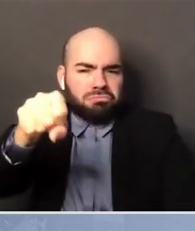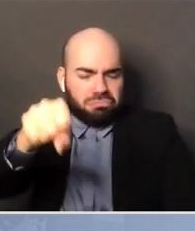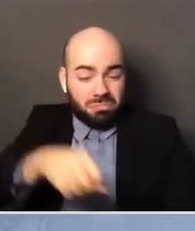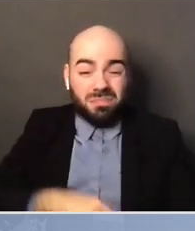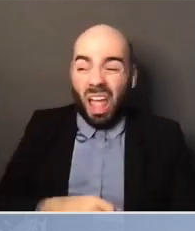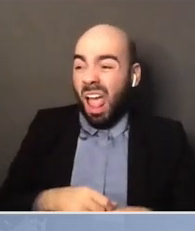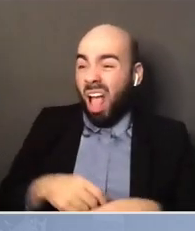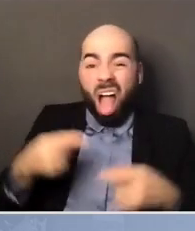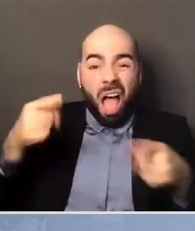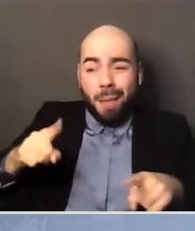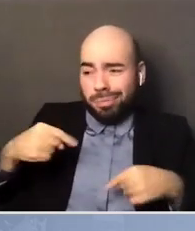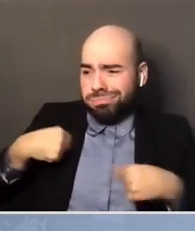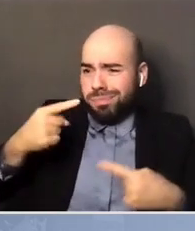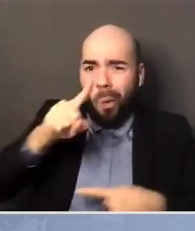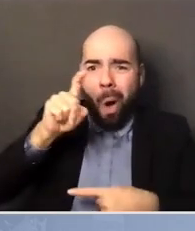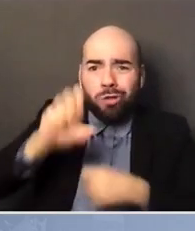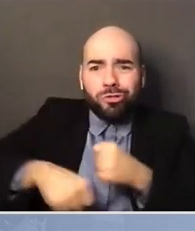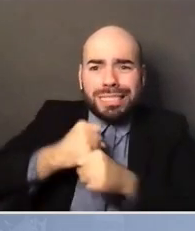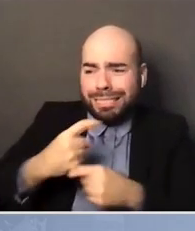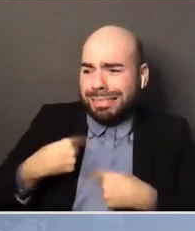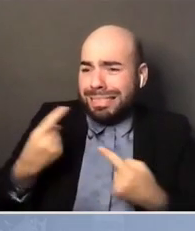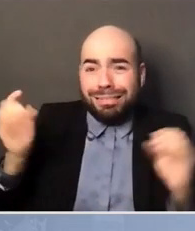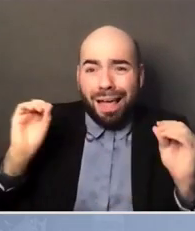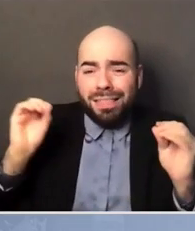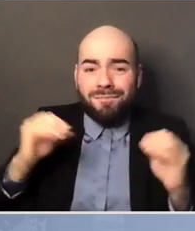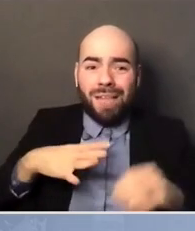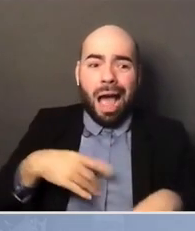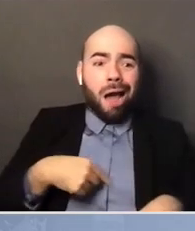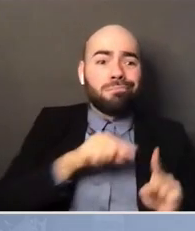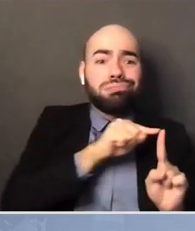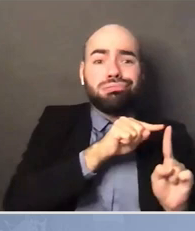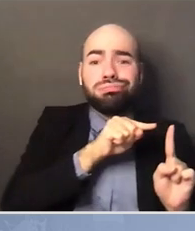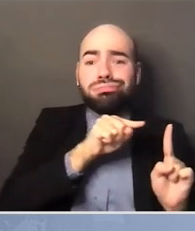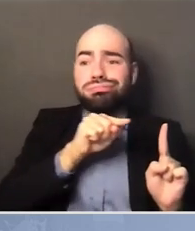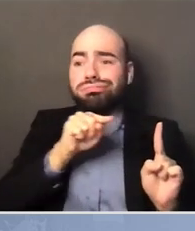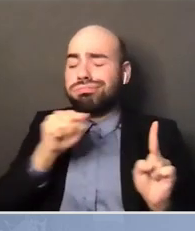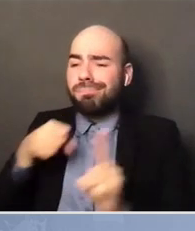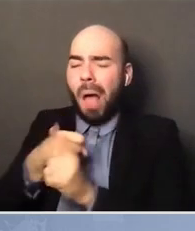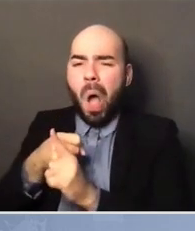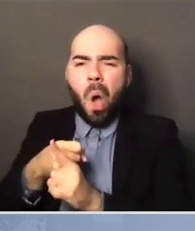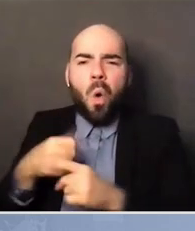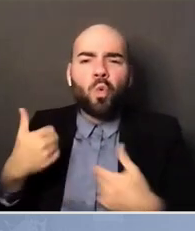But the degree of incompetence and misinformation.